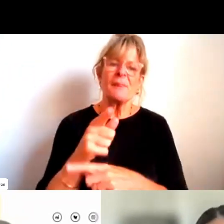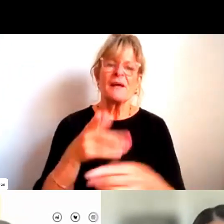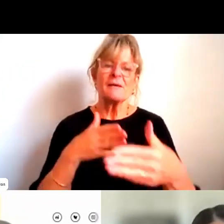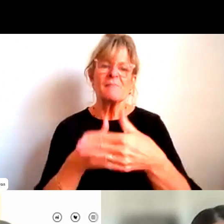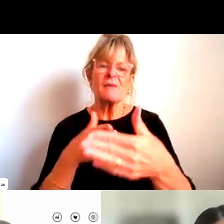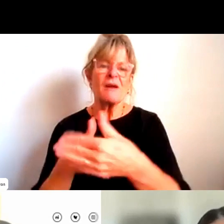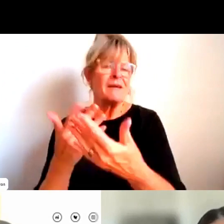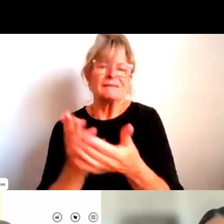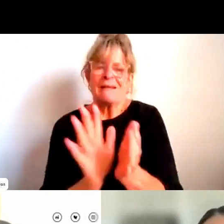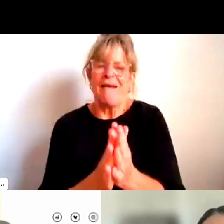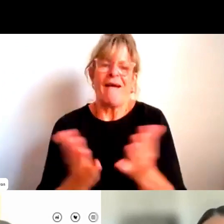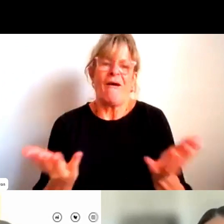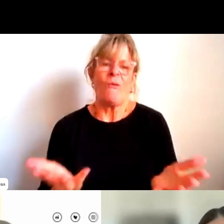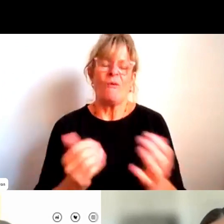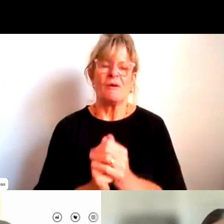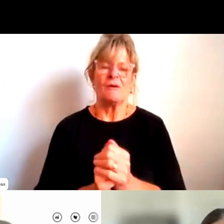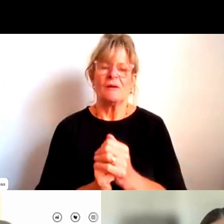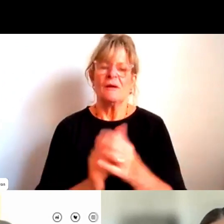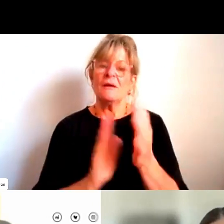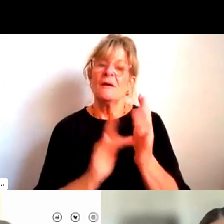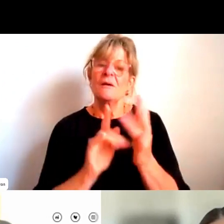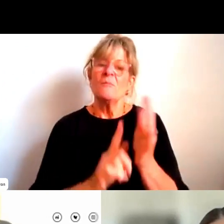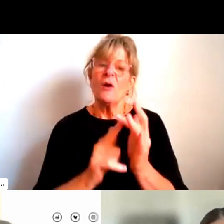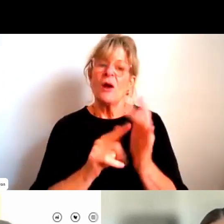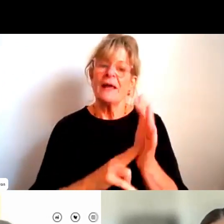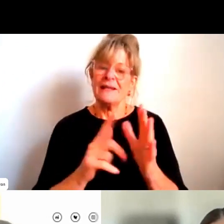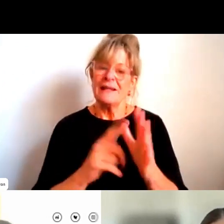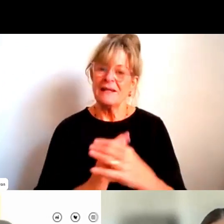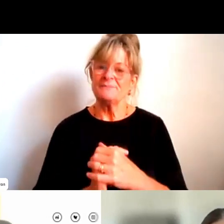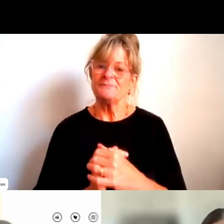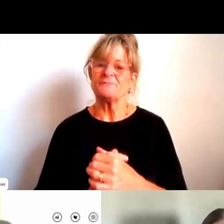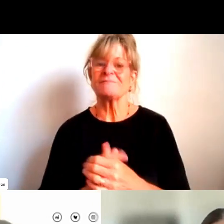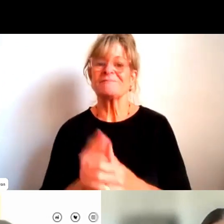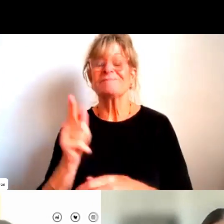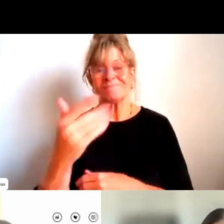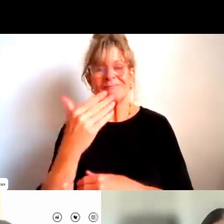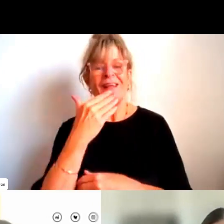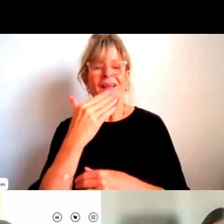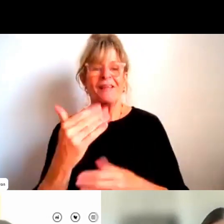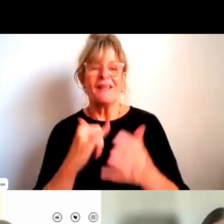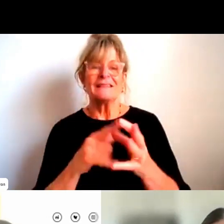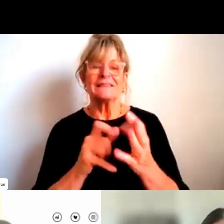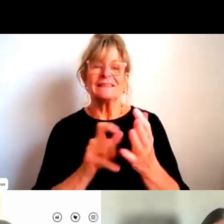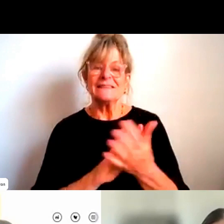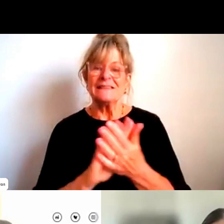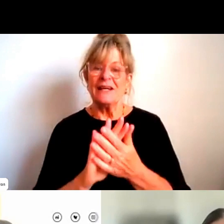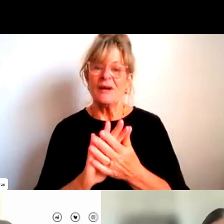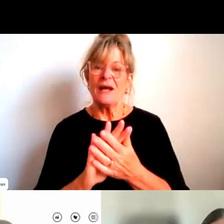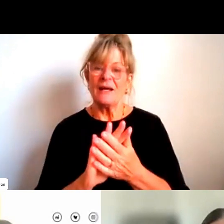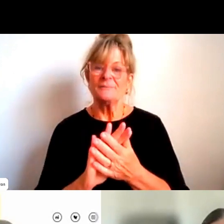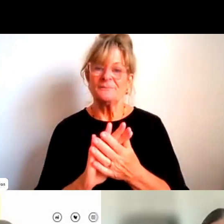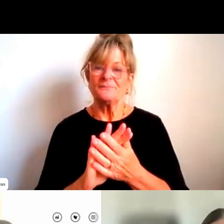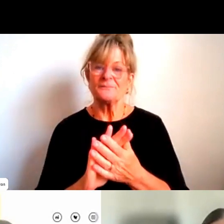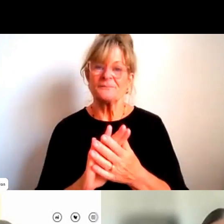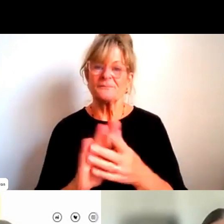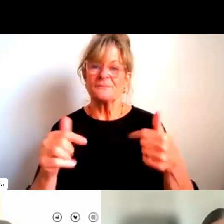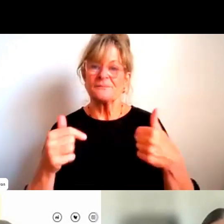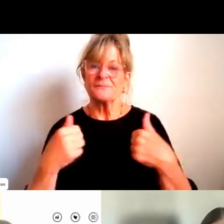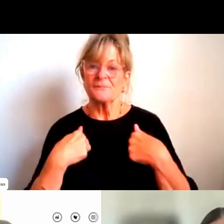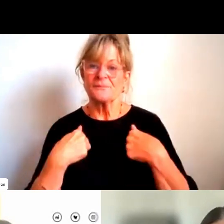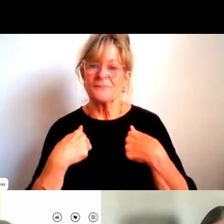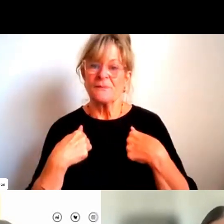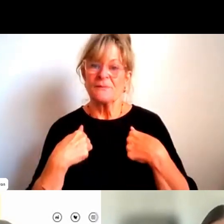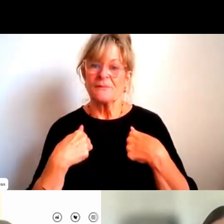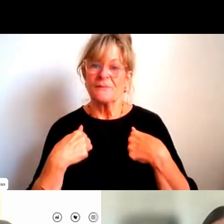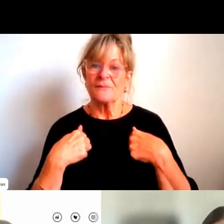start with you, Melina. You're to the right of my screen. So thanks, Sarah. And we were the only two people of diverse background in AFL in any leadership